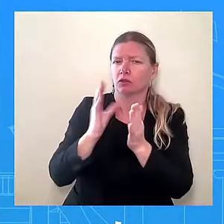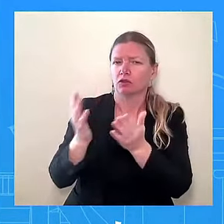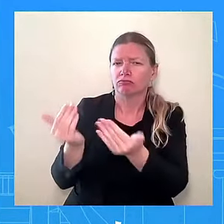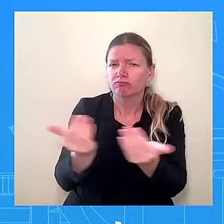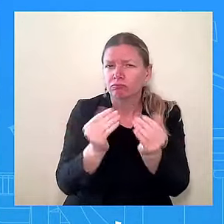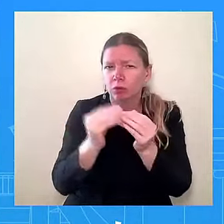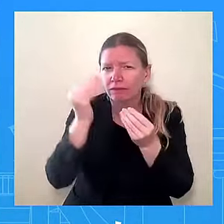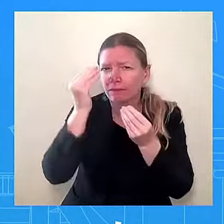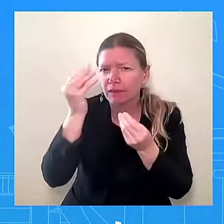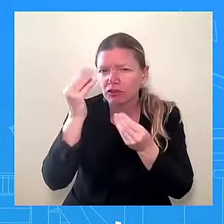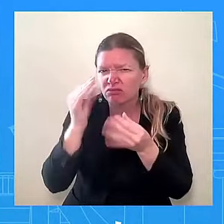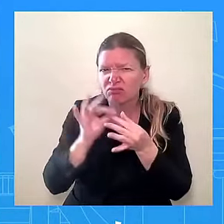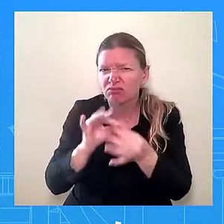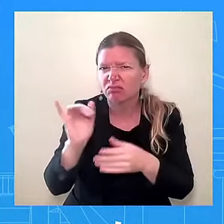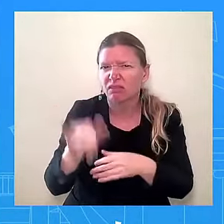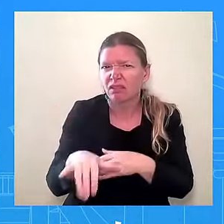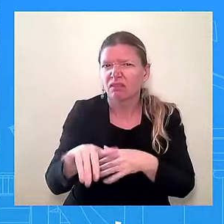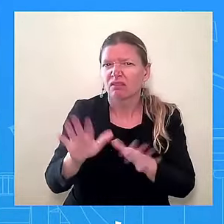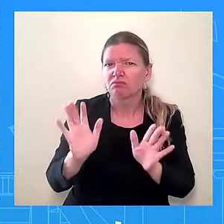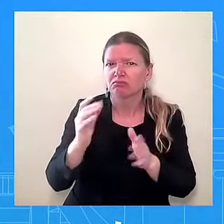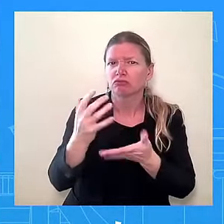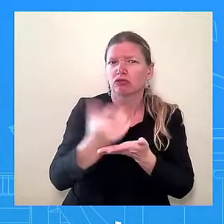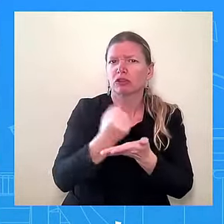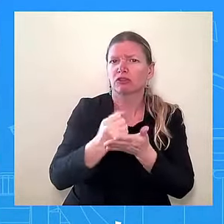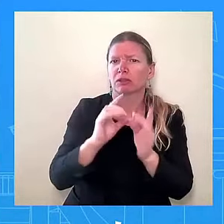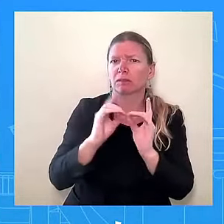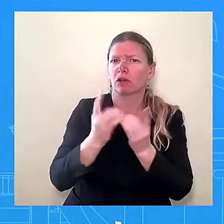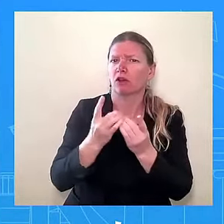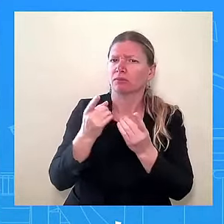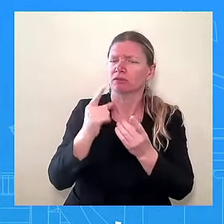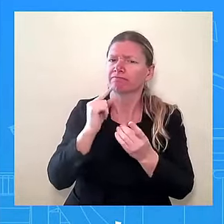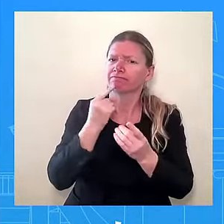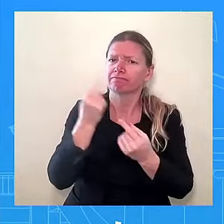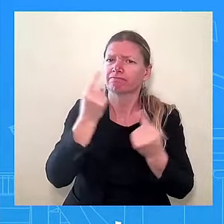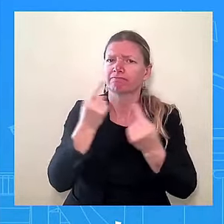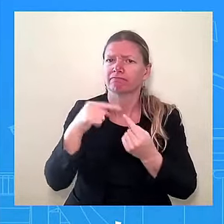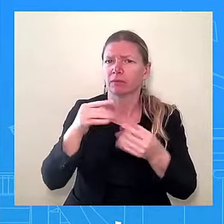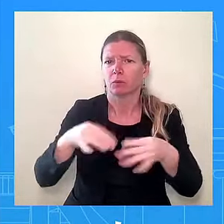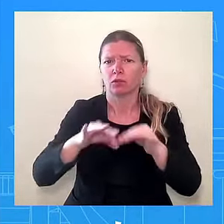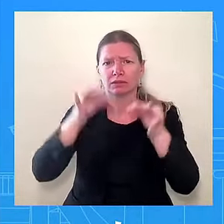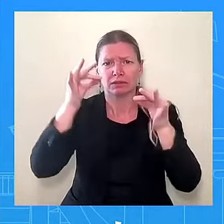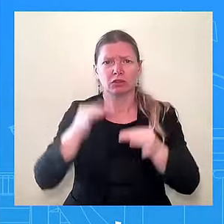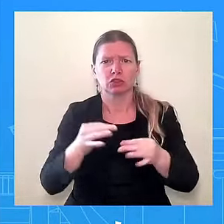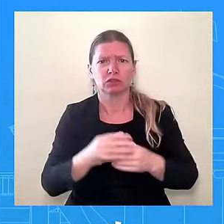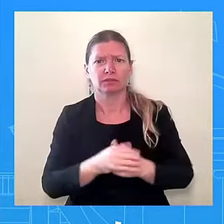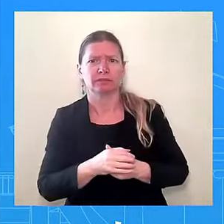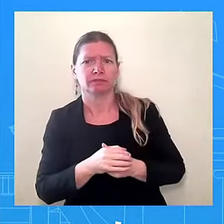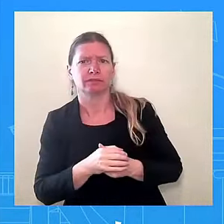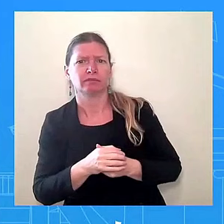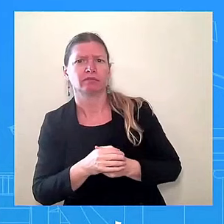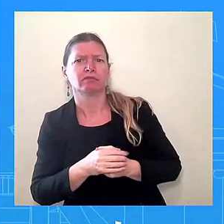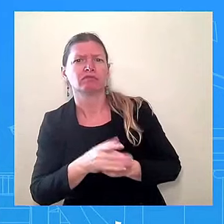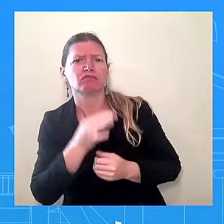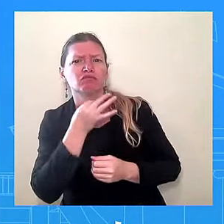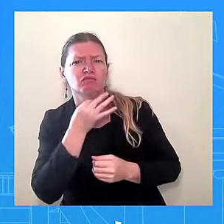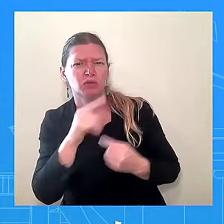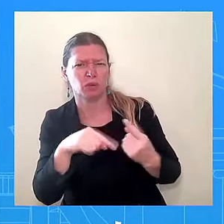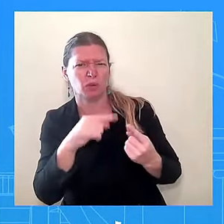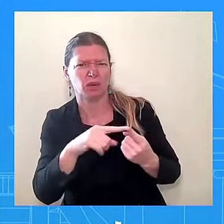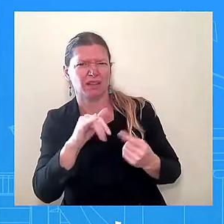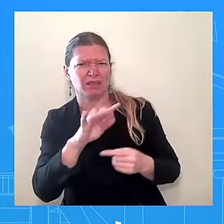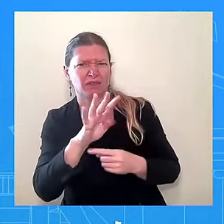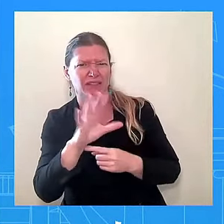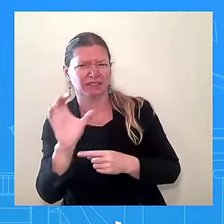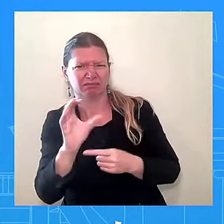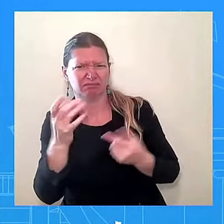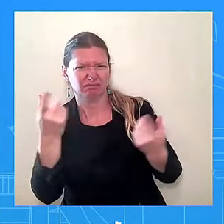What's the timing for the 45Z clean tax? Well, I think the goal is to try to get this done by the end of the year. Good. Thank you.